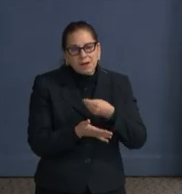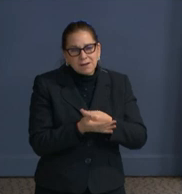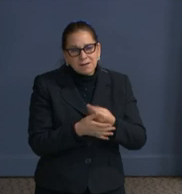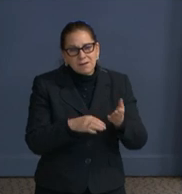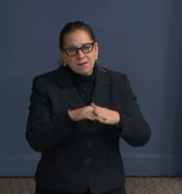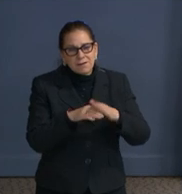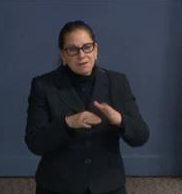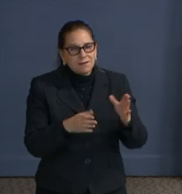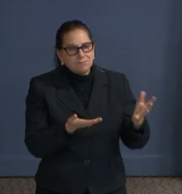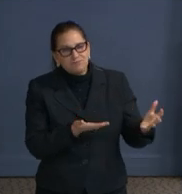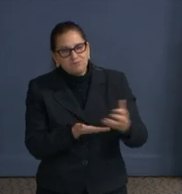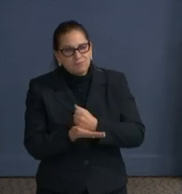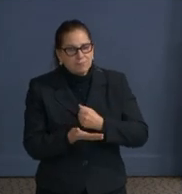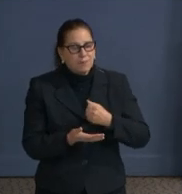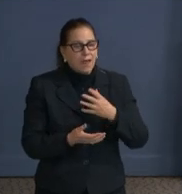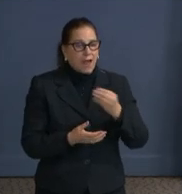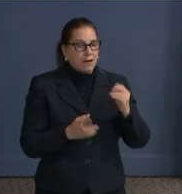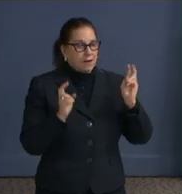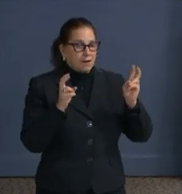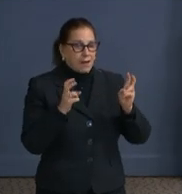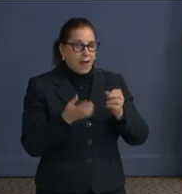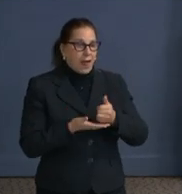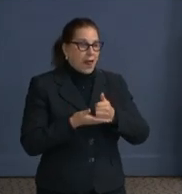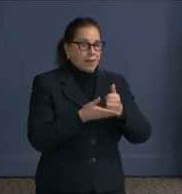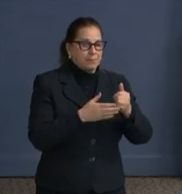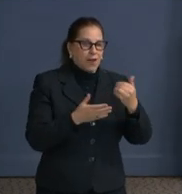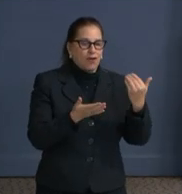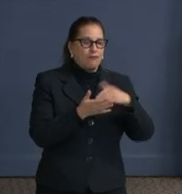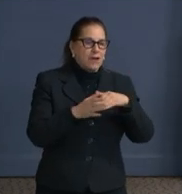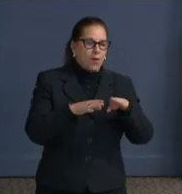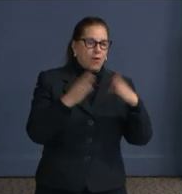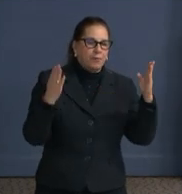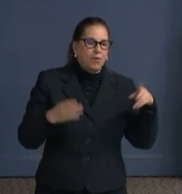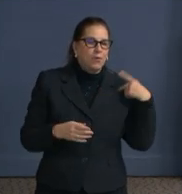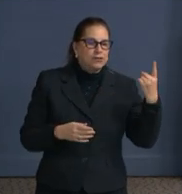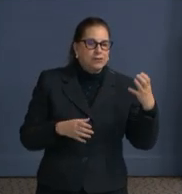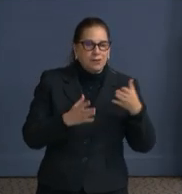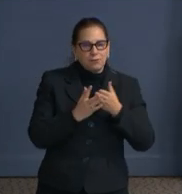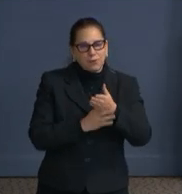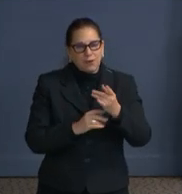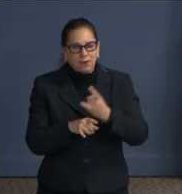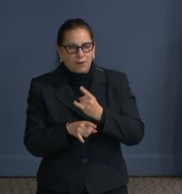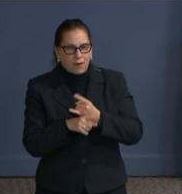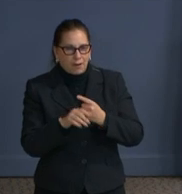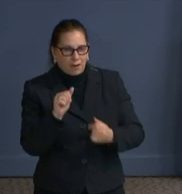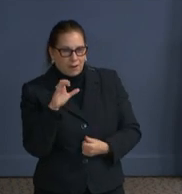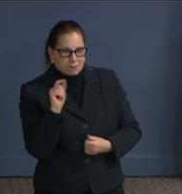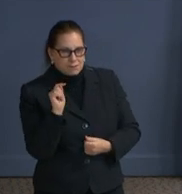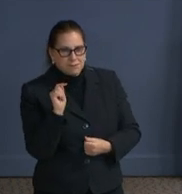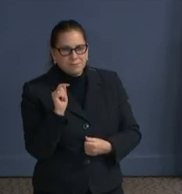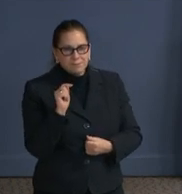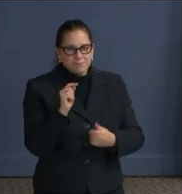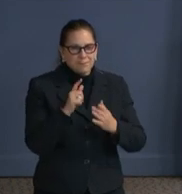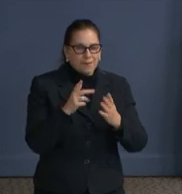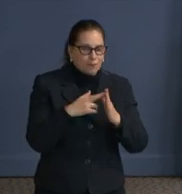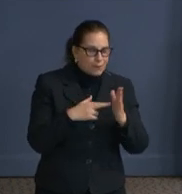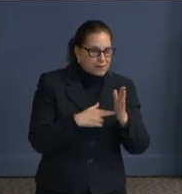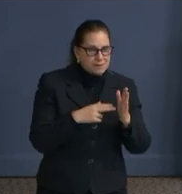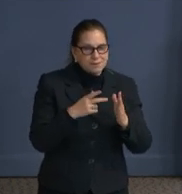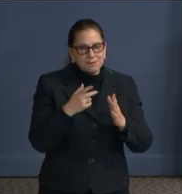Reopen Washington, D.C. Alcohol Act, which modernizes our alcohol rules and regulations.